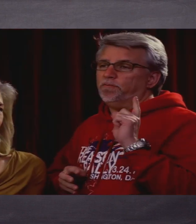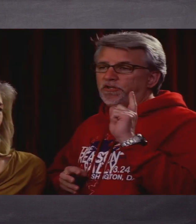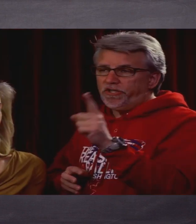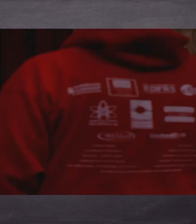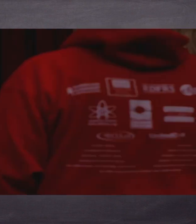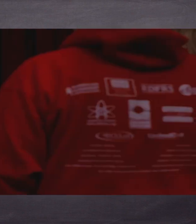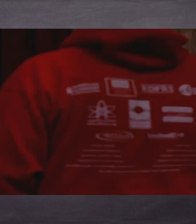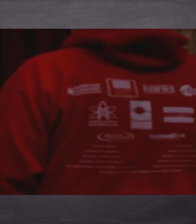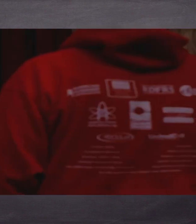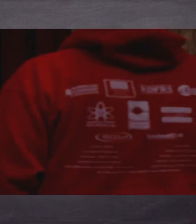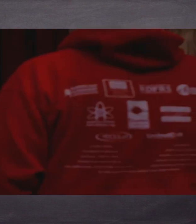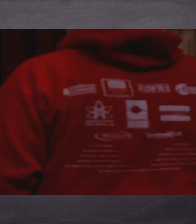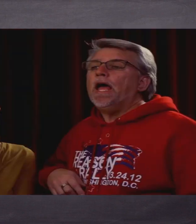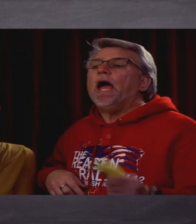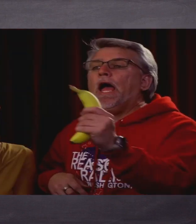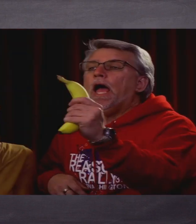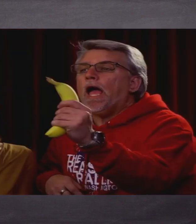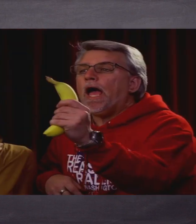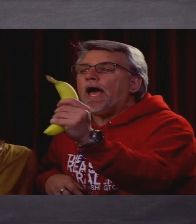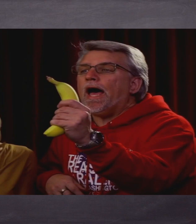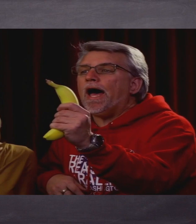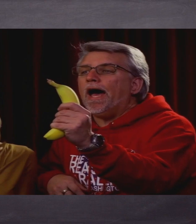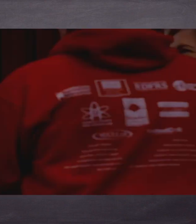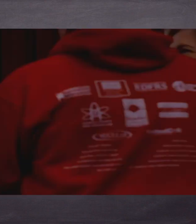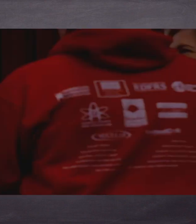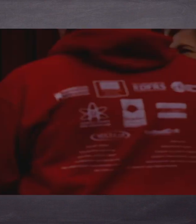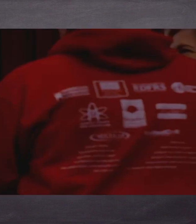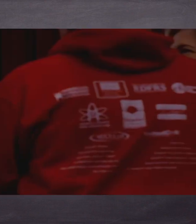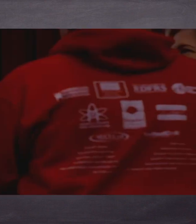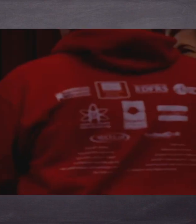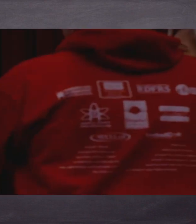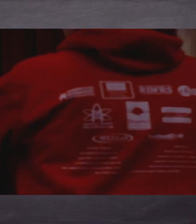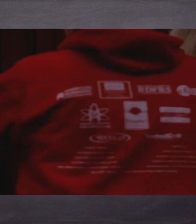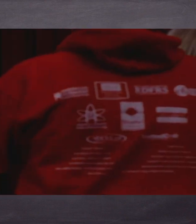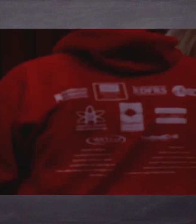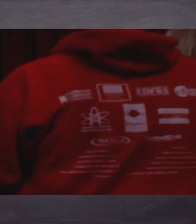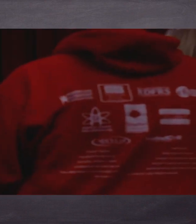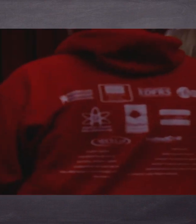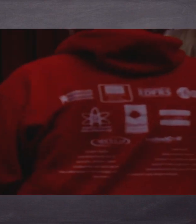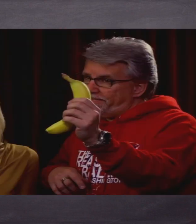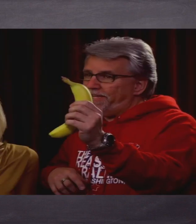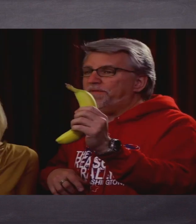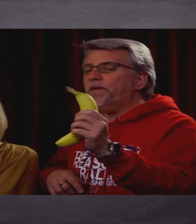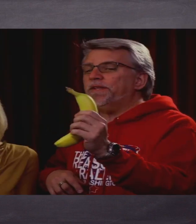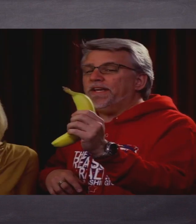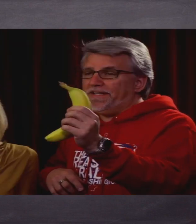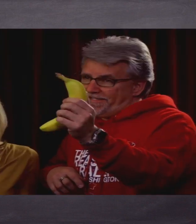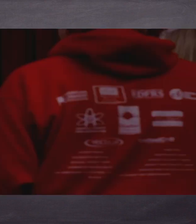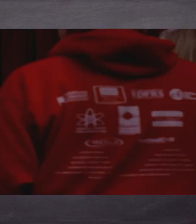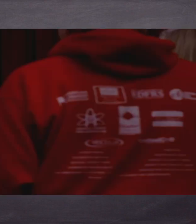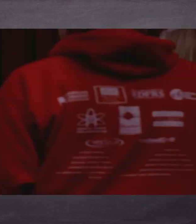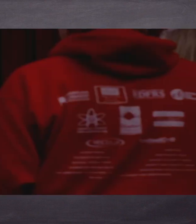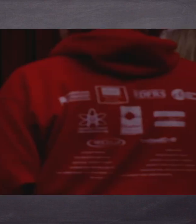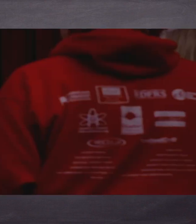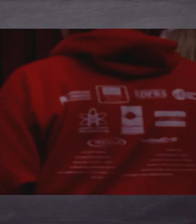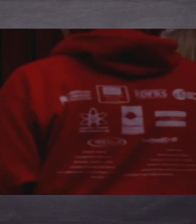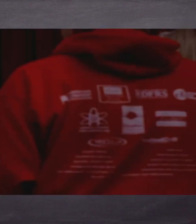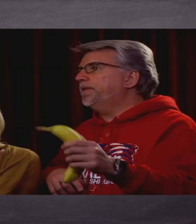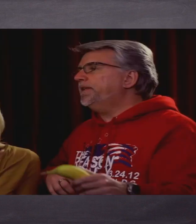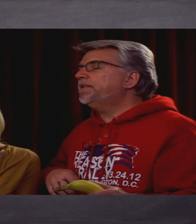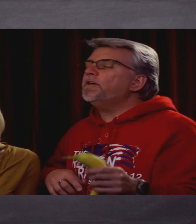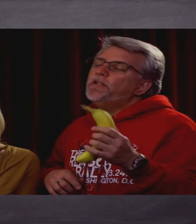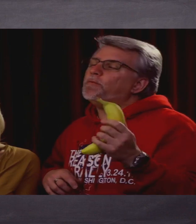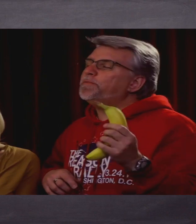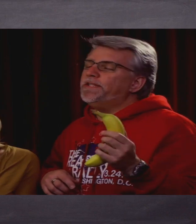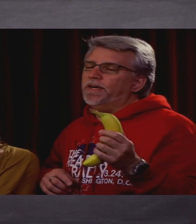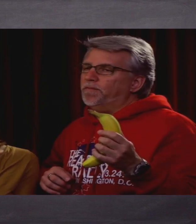have scared the bejeebus out of him. What? Aha! Yeah, look at that, he's shaking in his boots. I bet this keeps you up at night, doesn't it? A banana. banana,